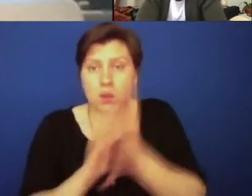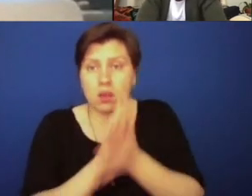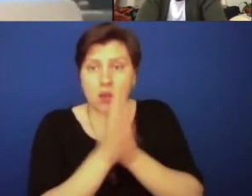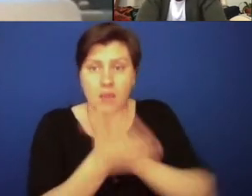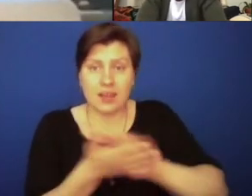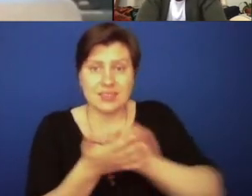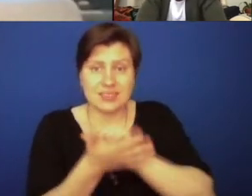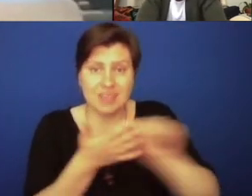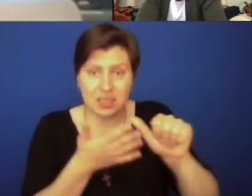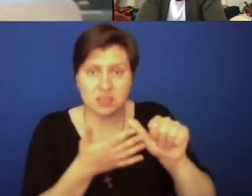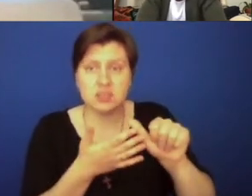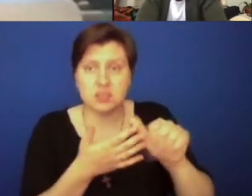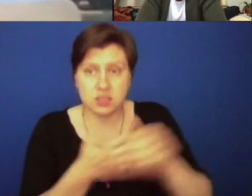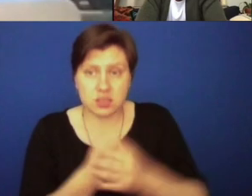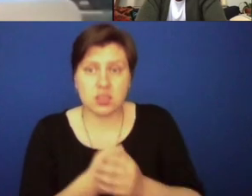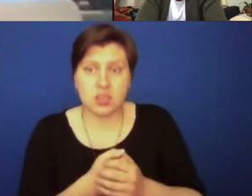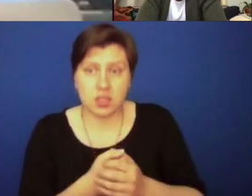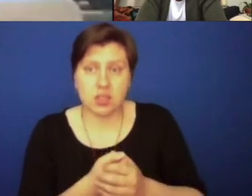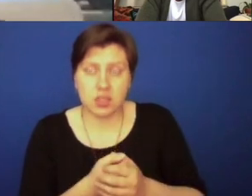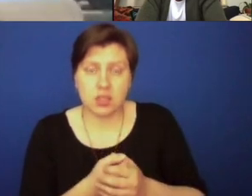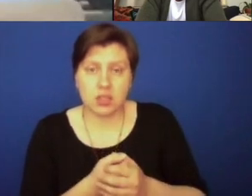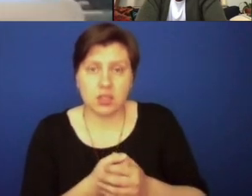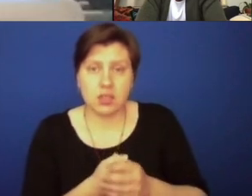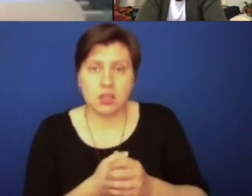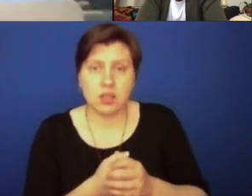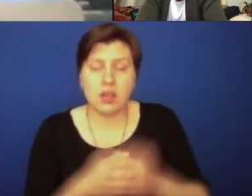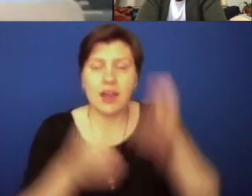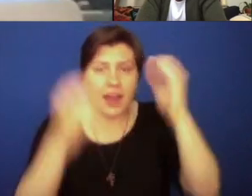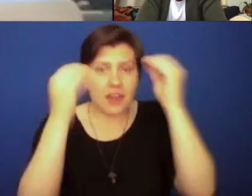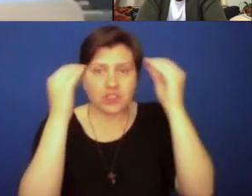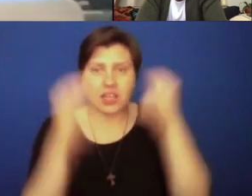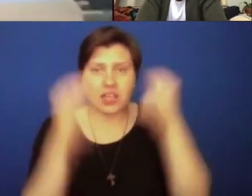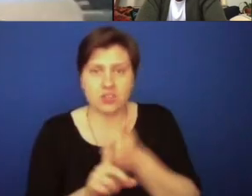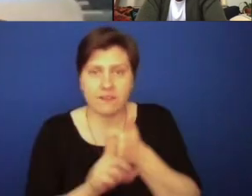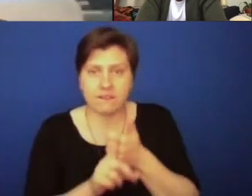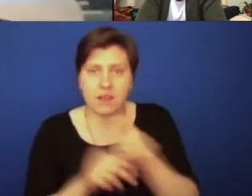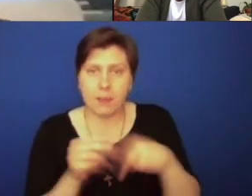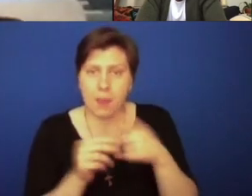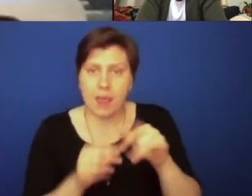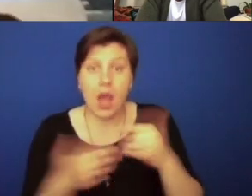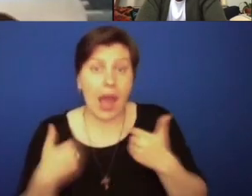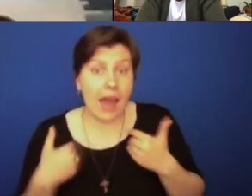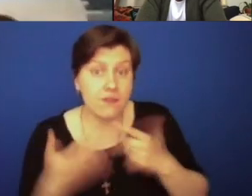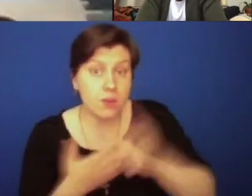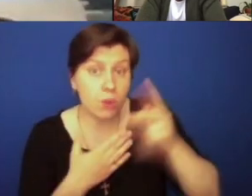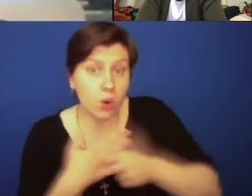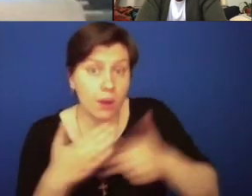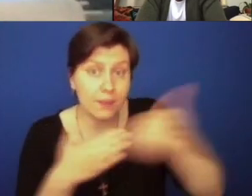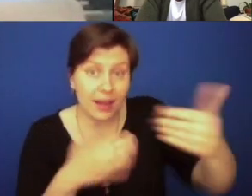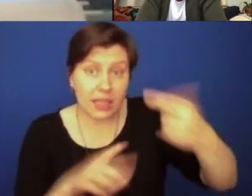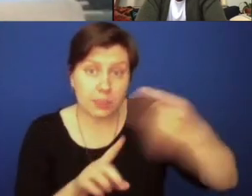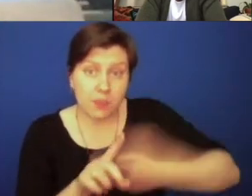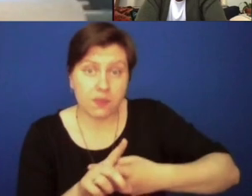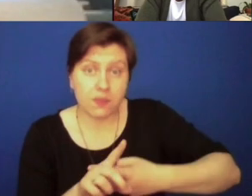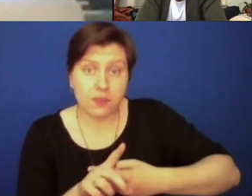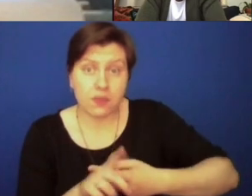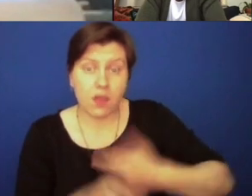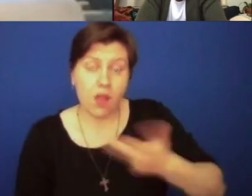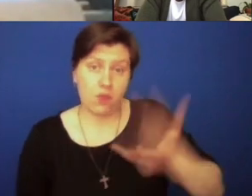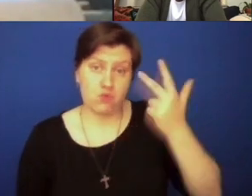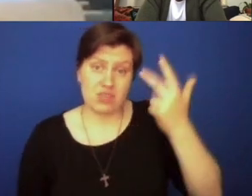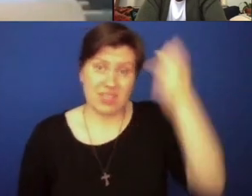Henriette DeLille, Julia Greeley. You know, educate yourselves about that. We're actually doing a program next month, you know, three